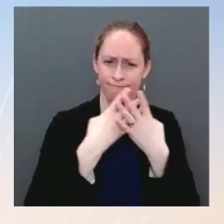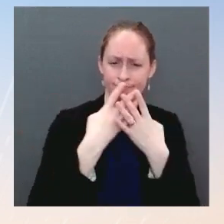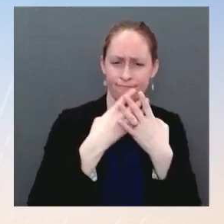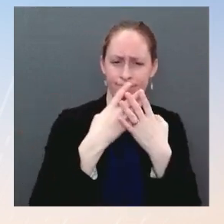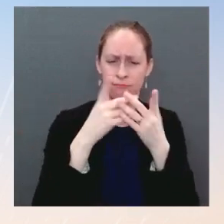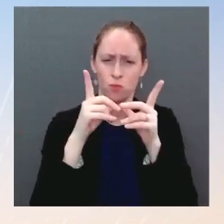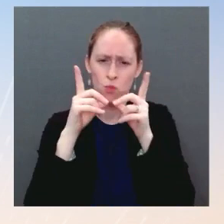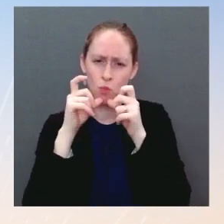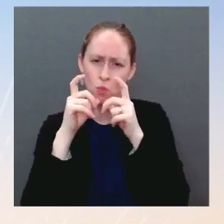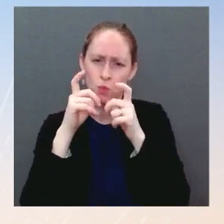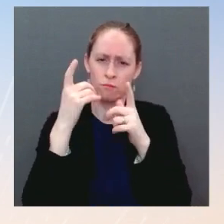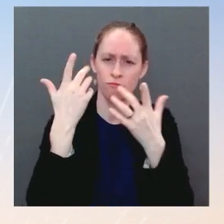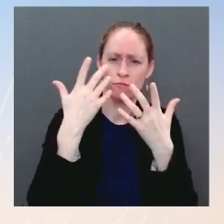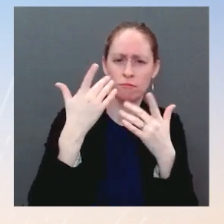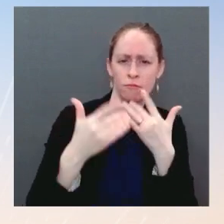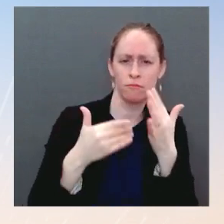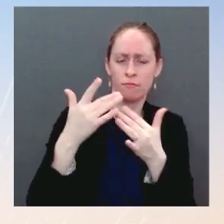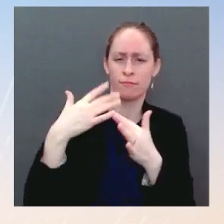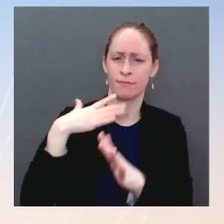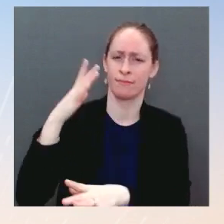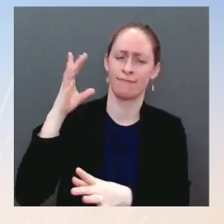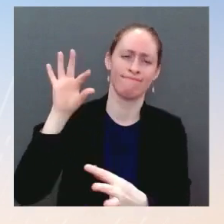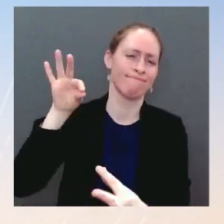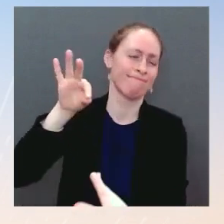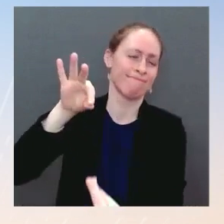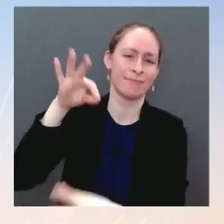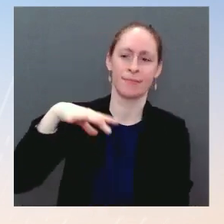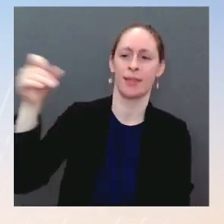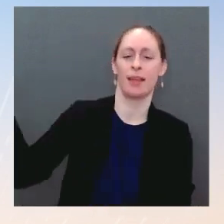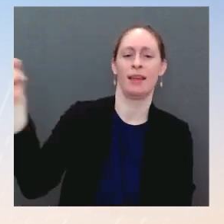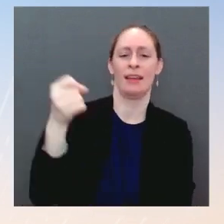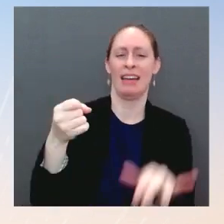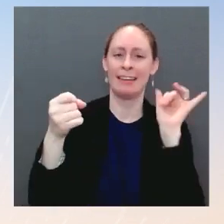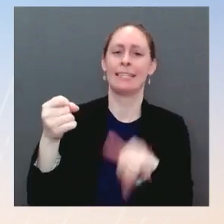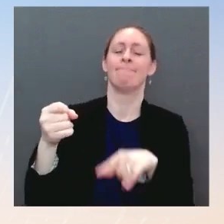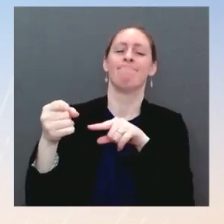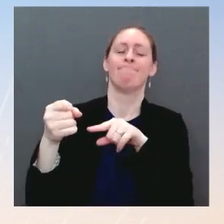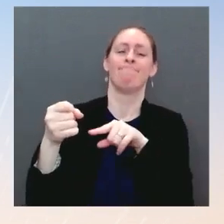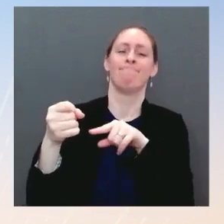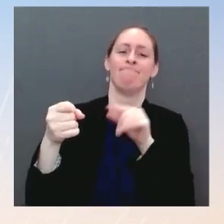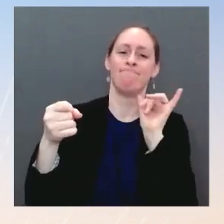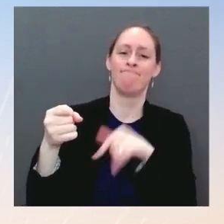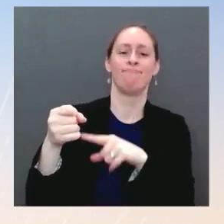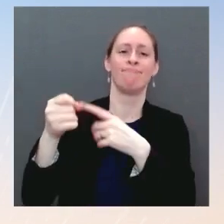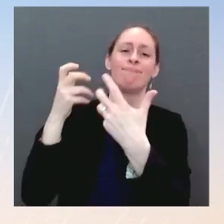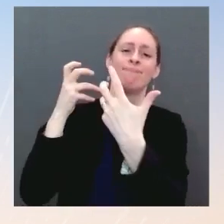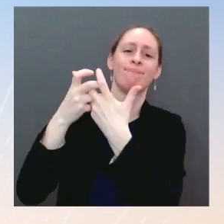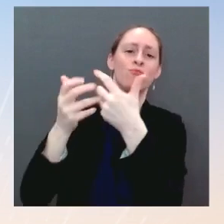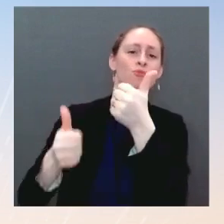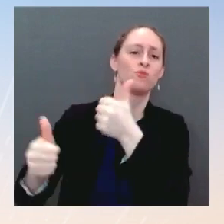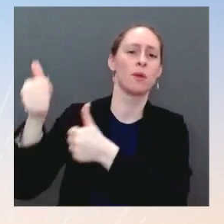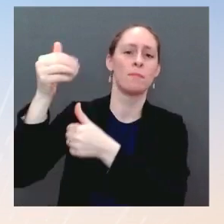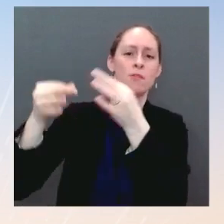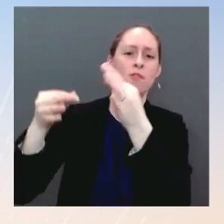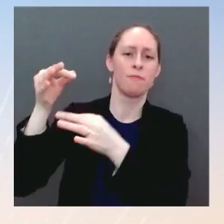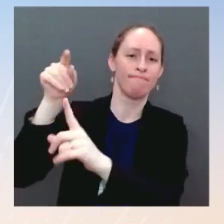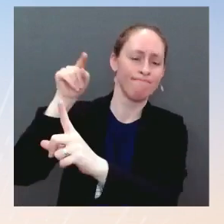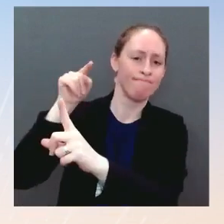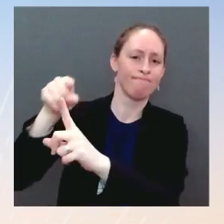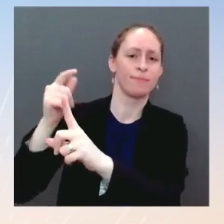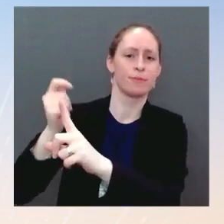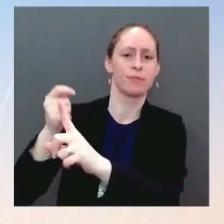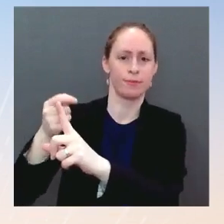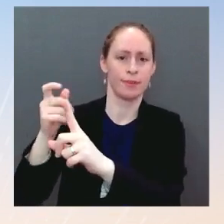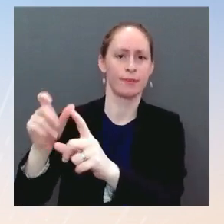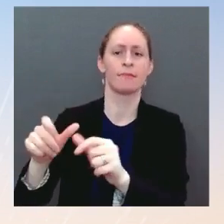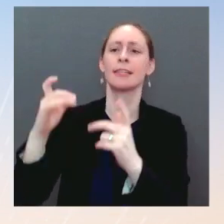excellency and dignity and decency of Justice Breyer's legacy. And then the President's intention, even in advance of that, of